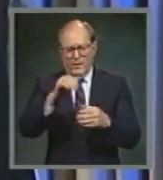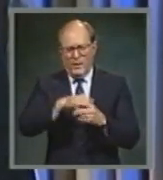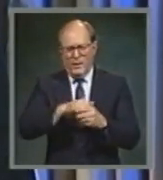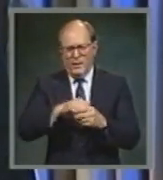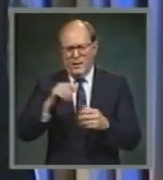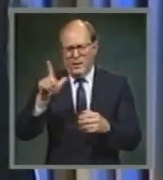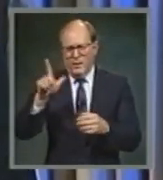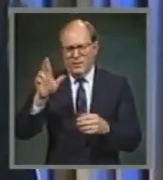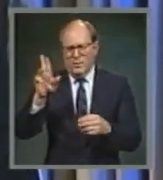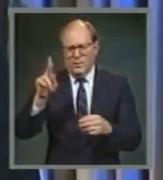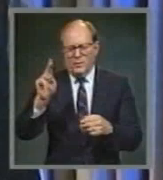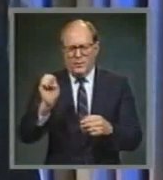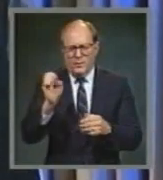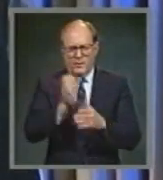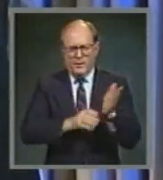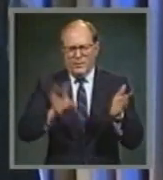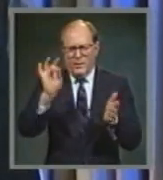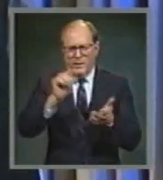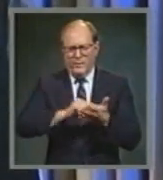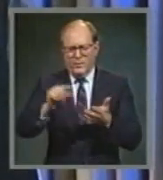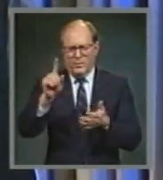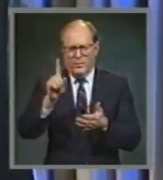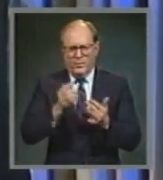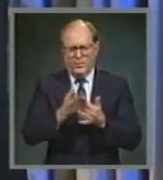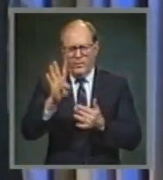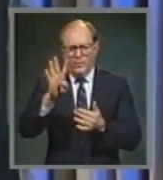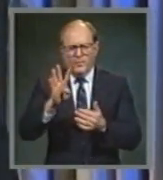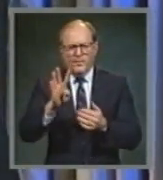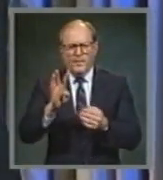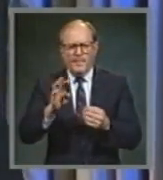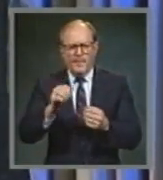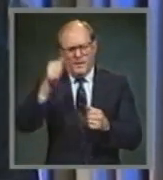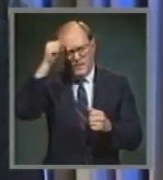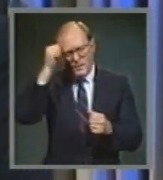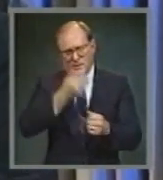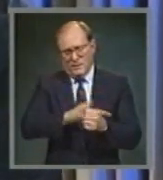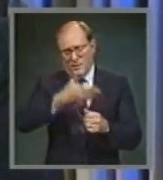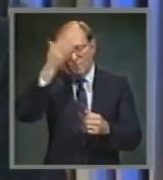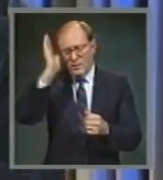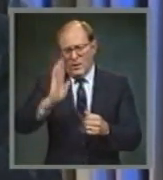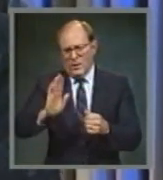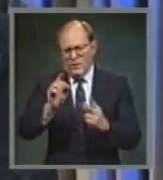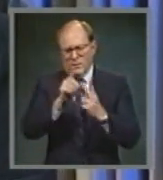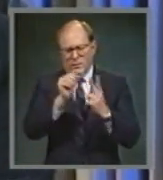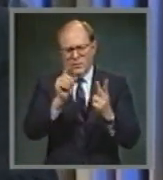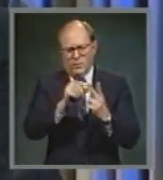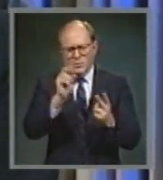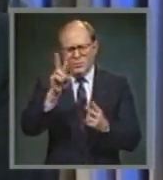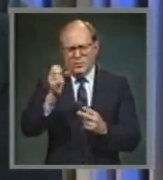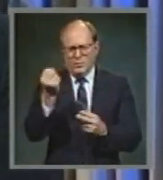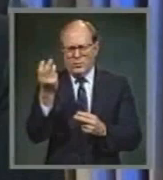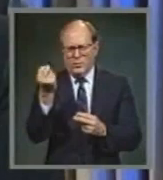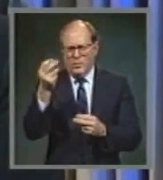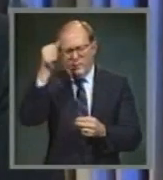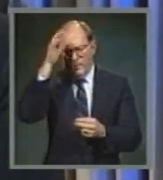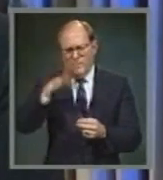bears His name, chapter 8, verses 1 to 4, the Son of God chose 12 men